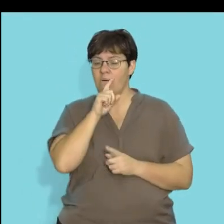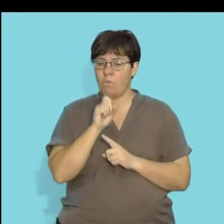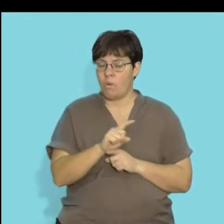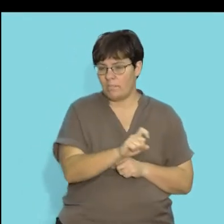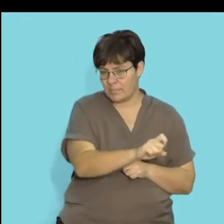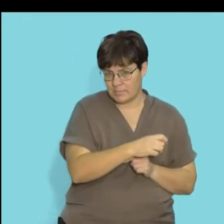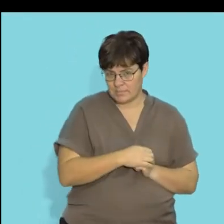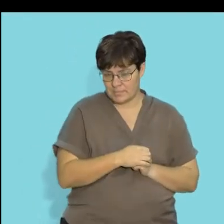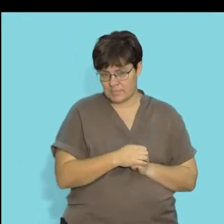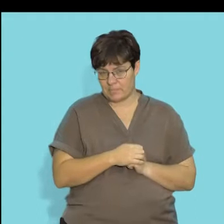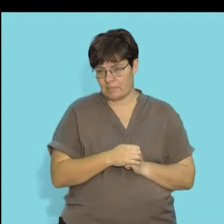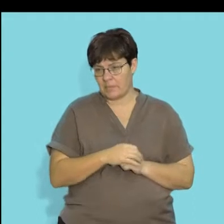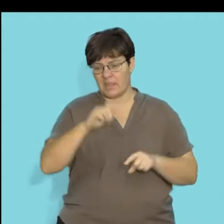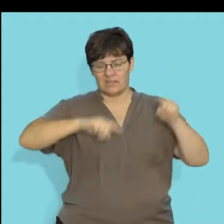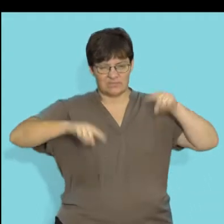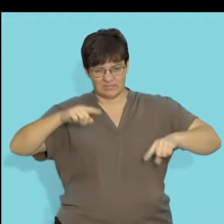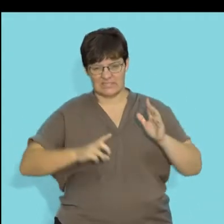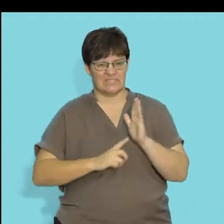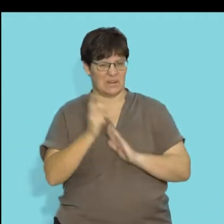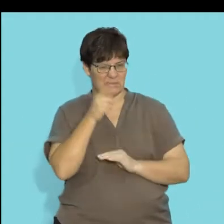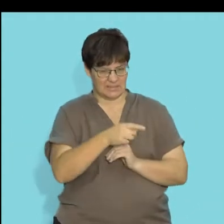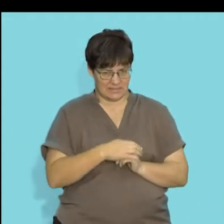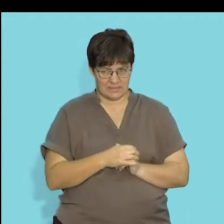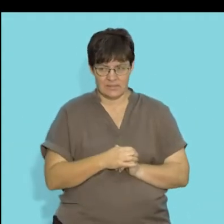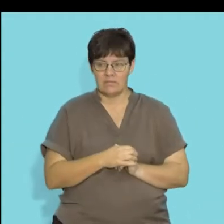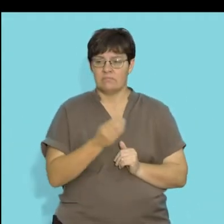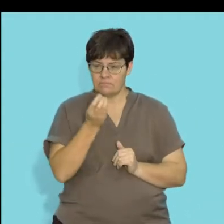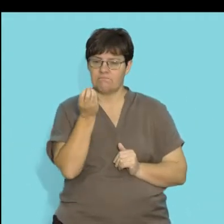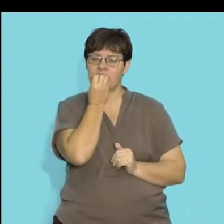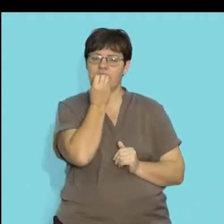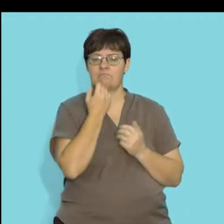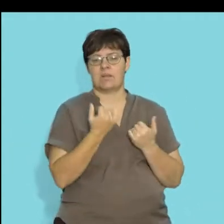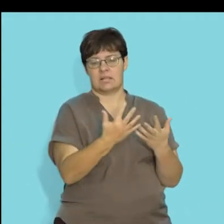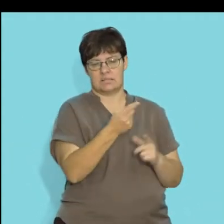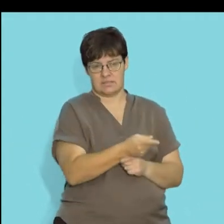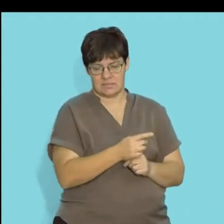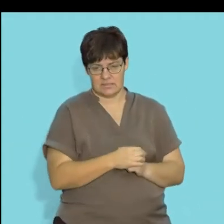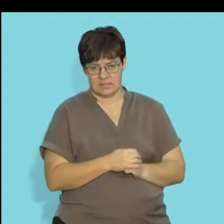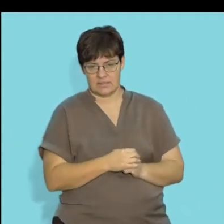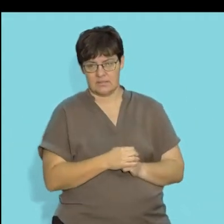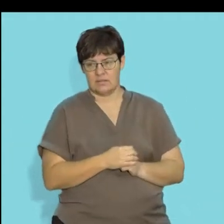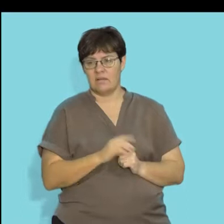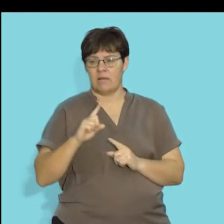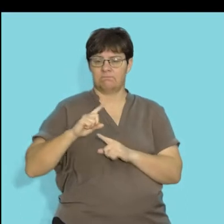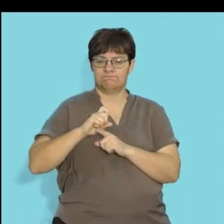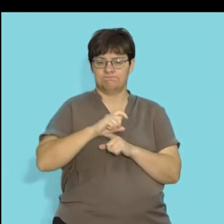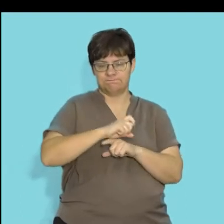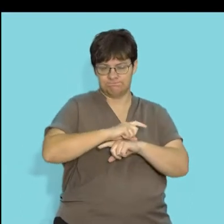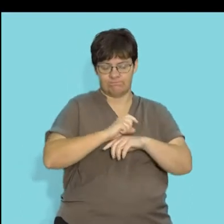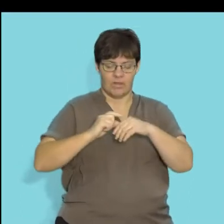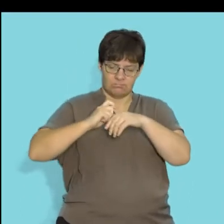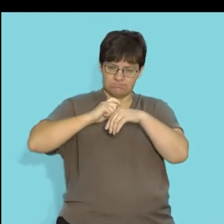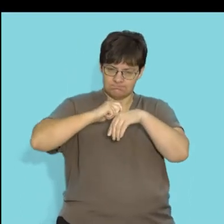worms or the larvae of different stages of development that consume plant material. And so, here we've got a caterpillar